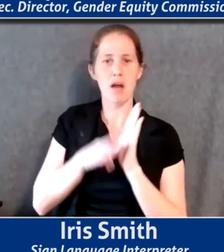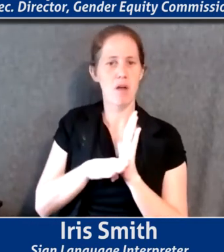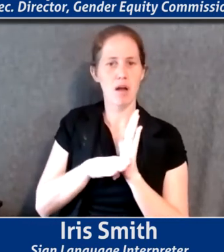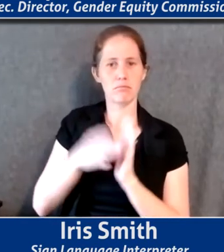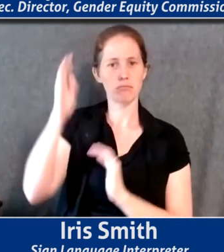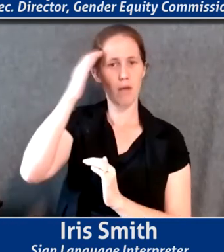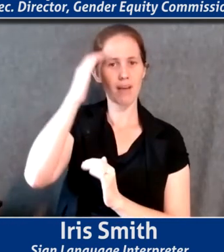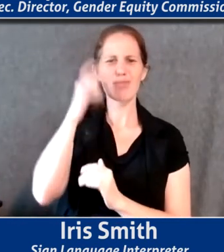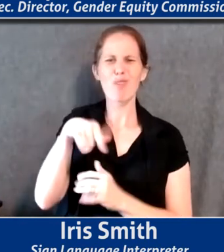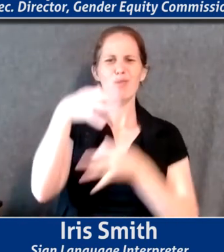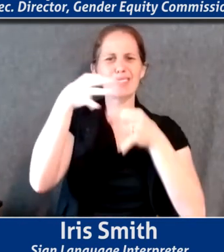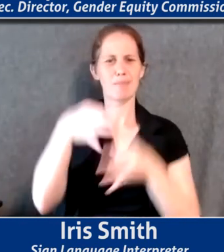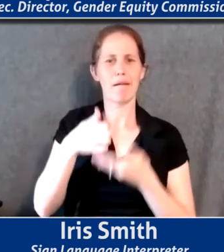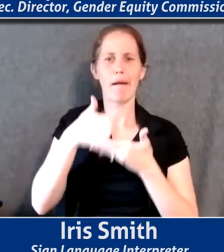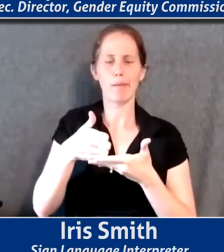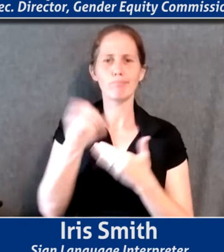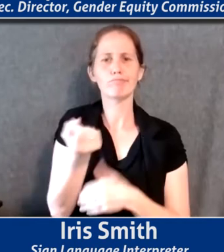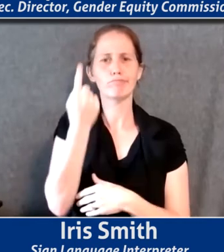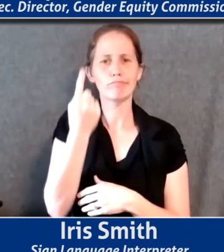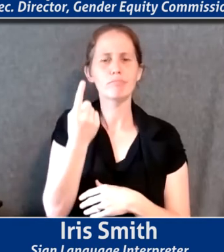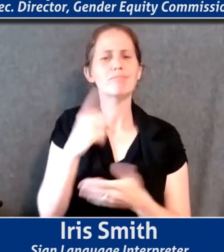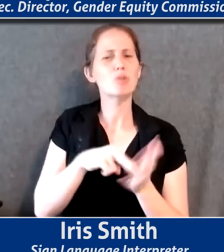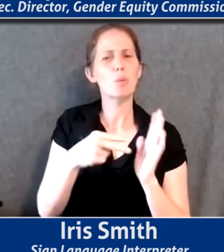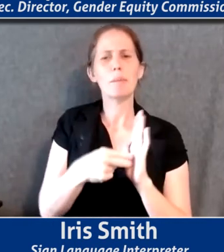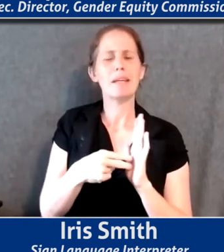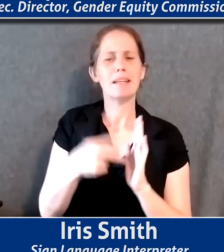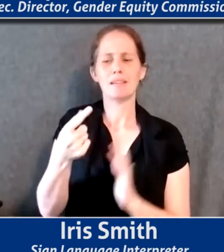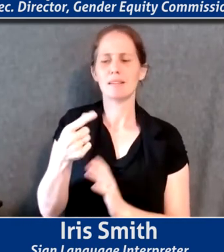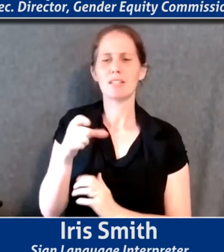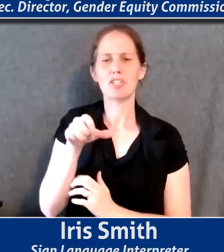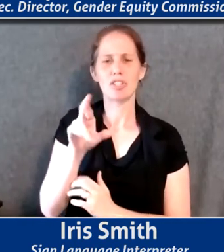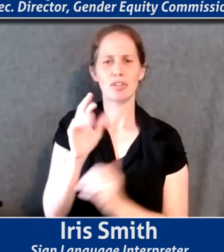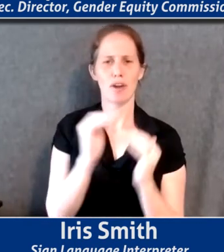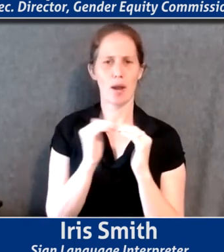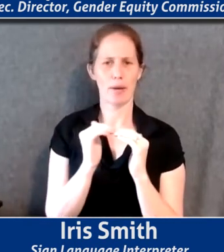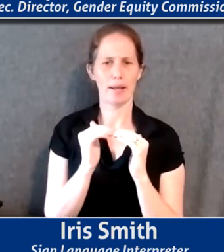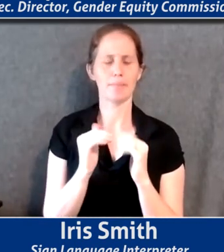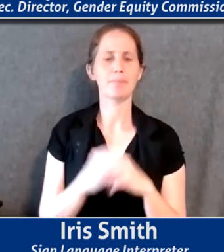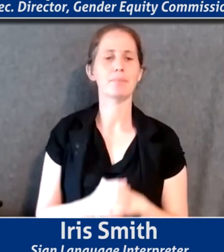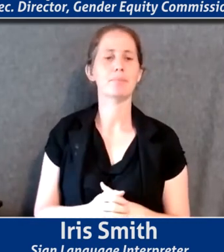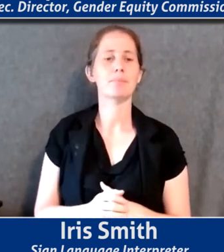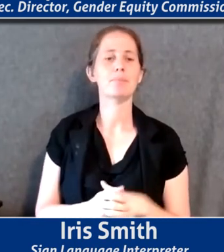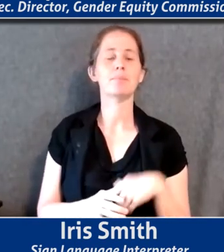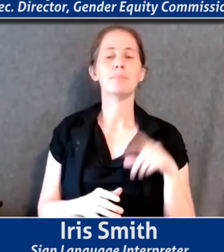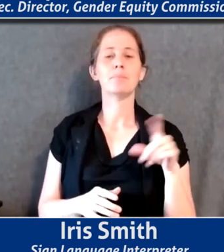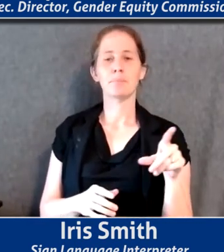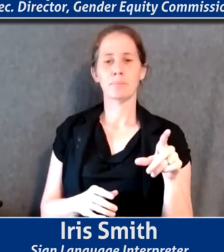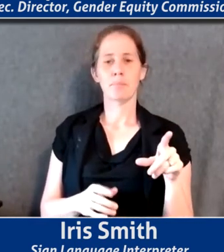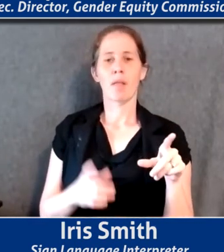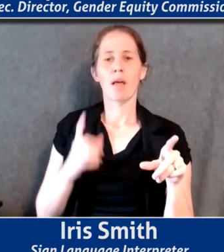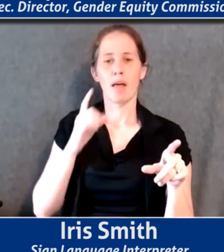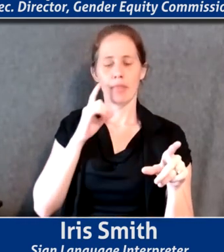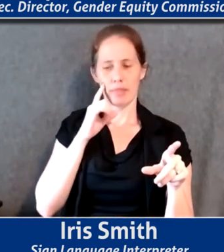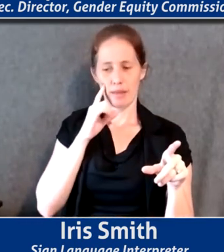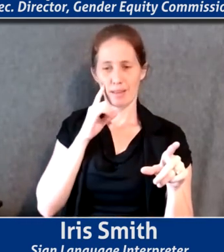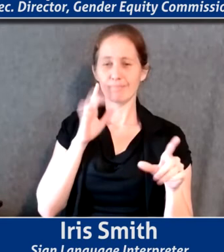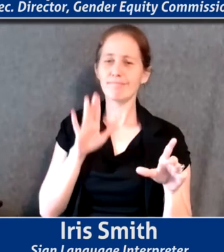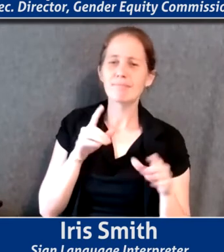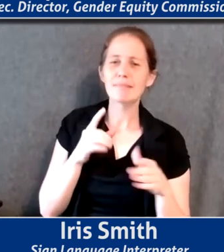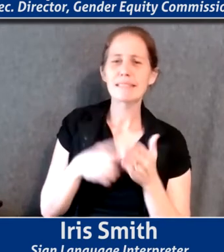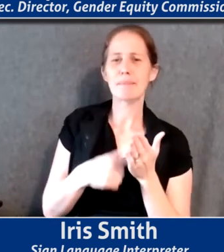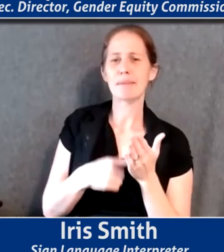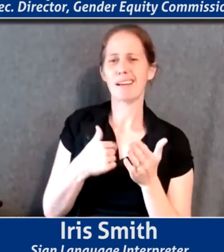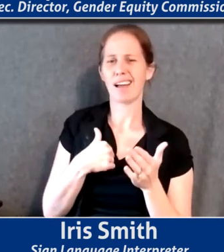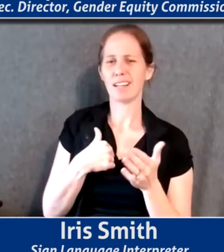are very helpful. So what do we mean by, by gender equity here? So, so I think that, and this is something I often